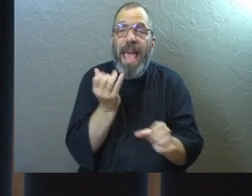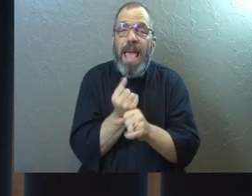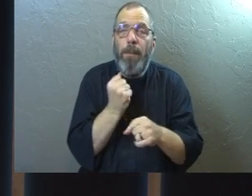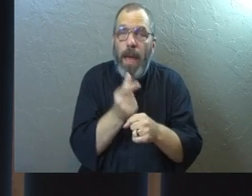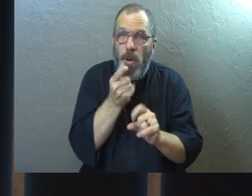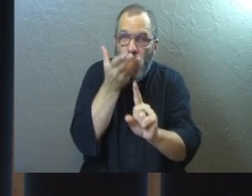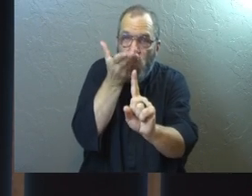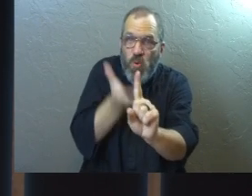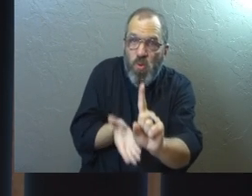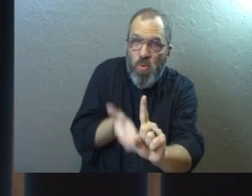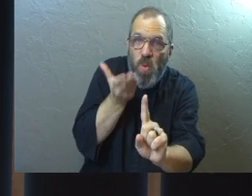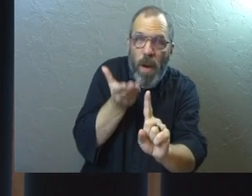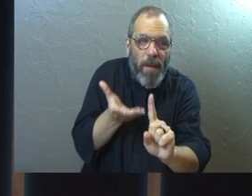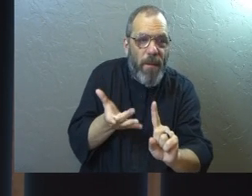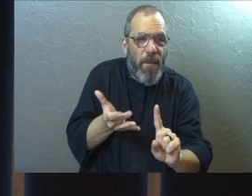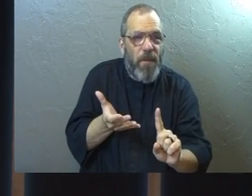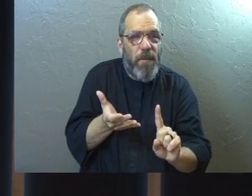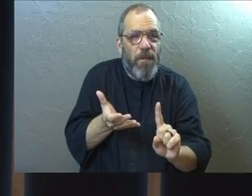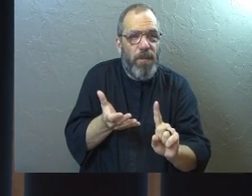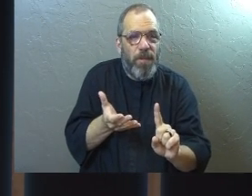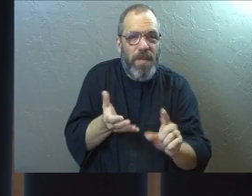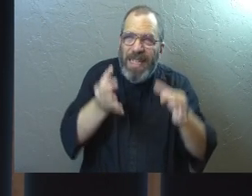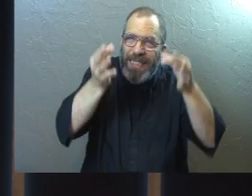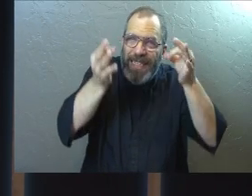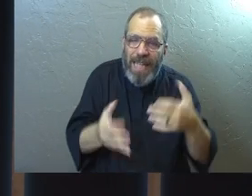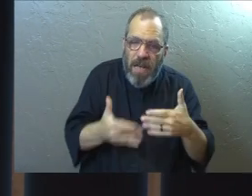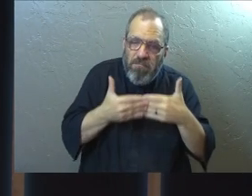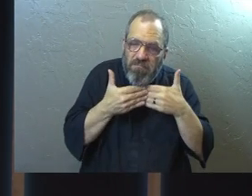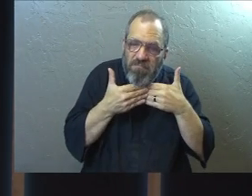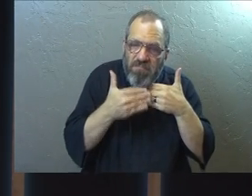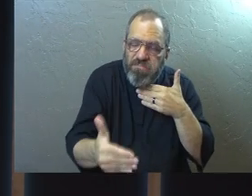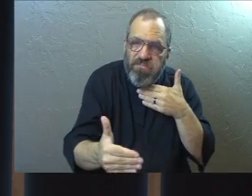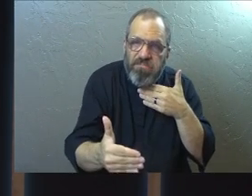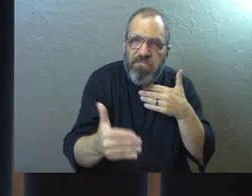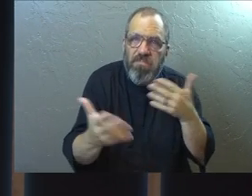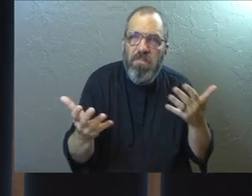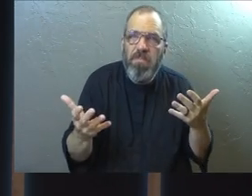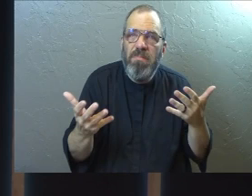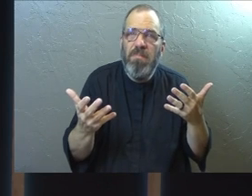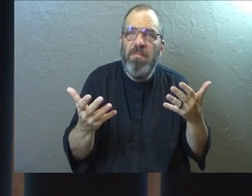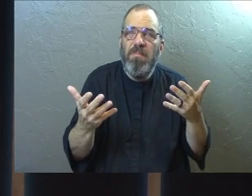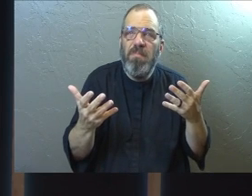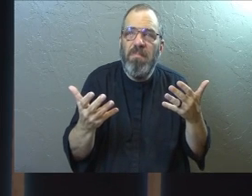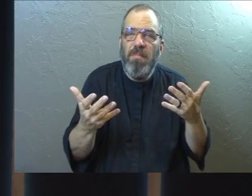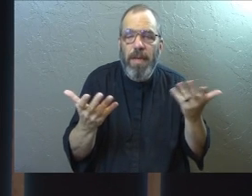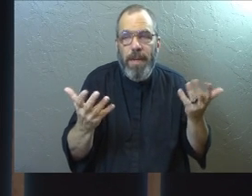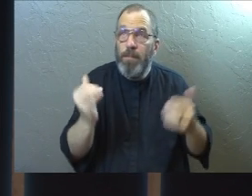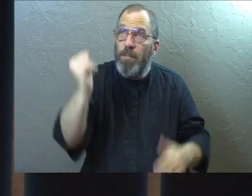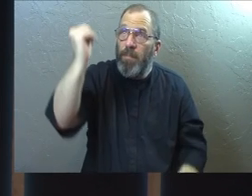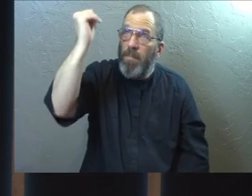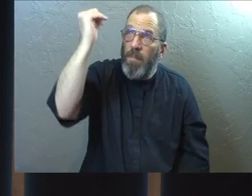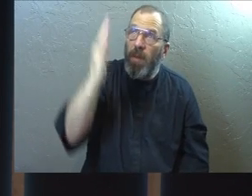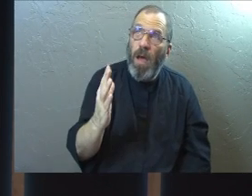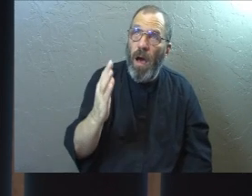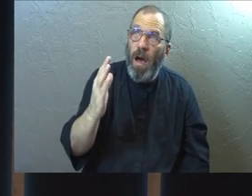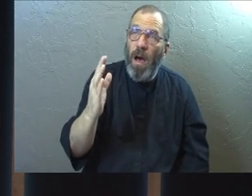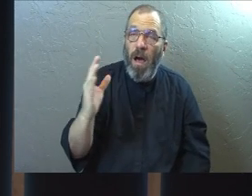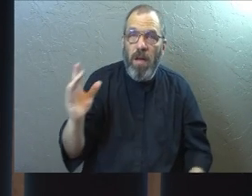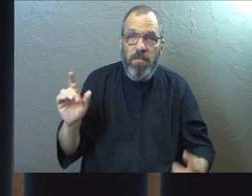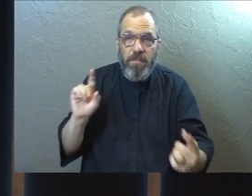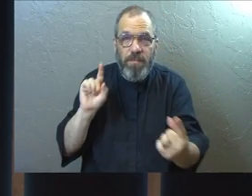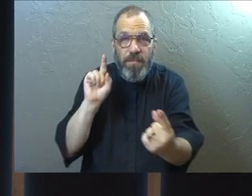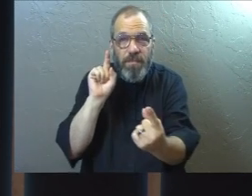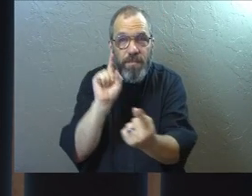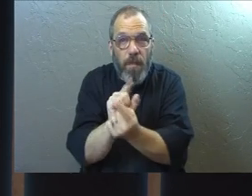It's a big part of what will decide how you move forward in the future. God has come to say,